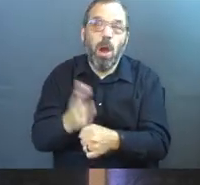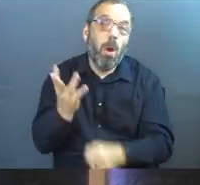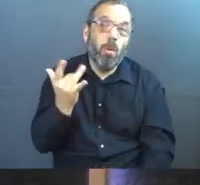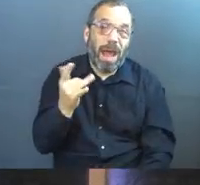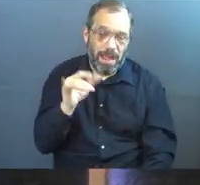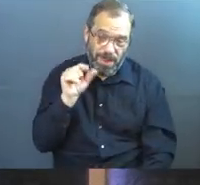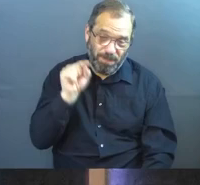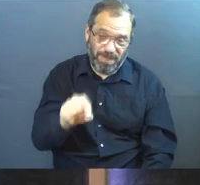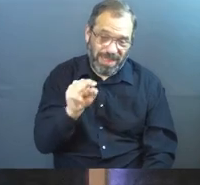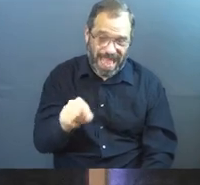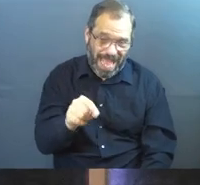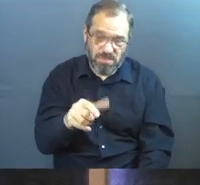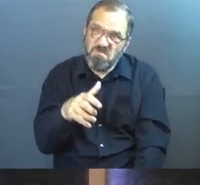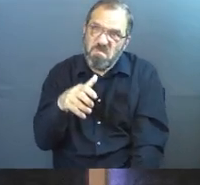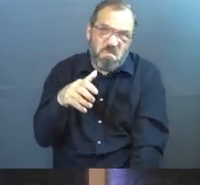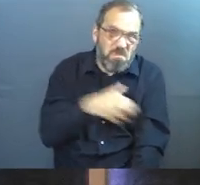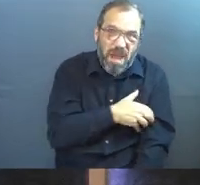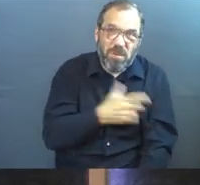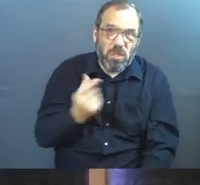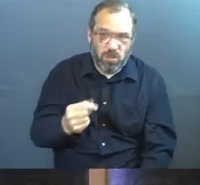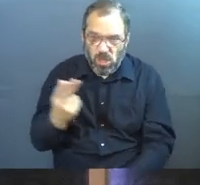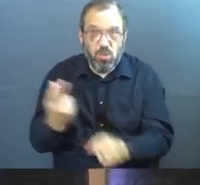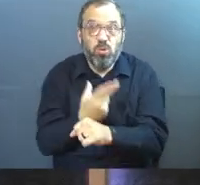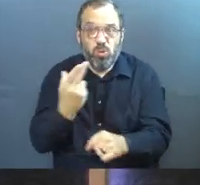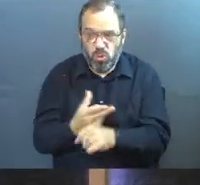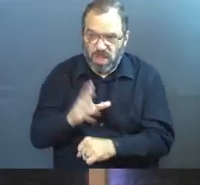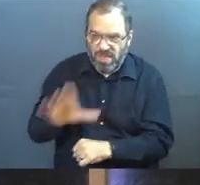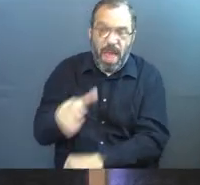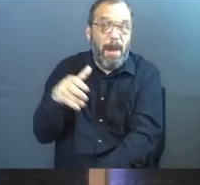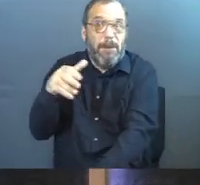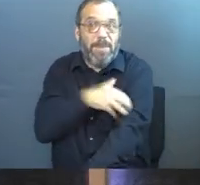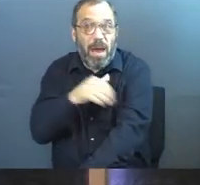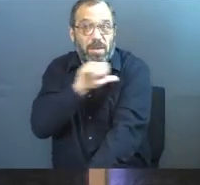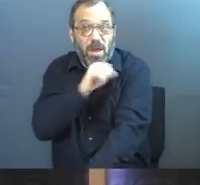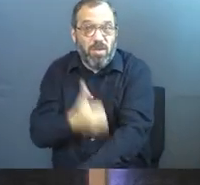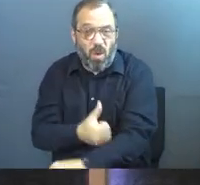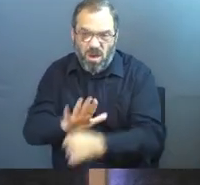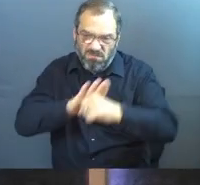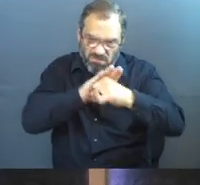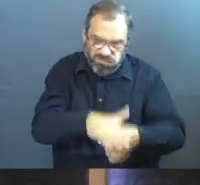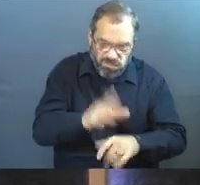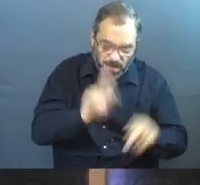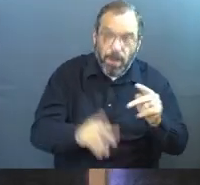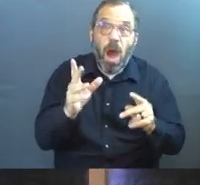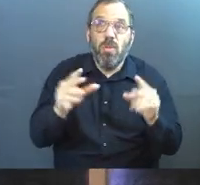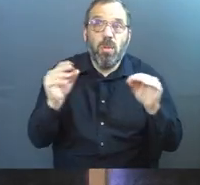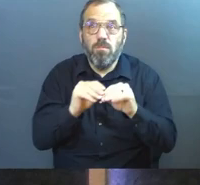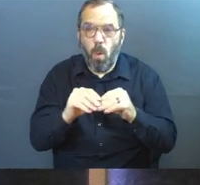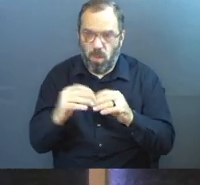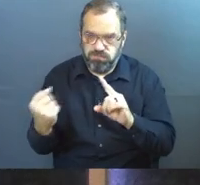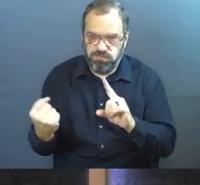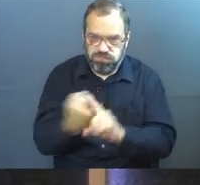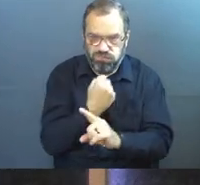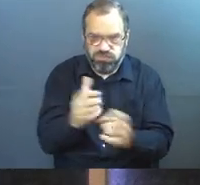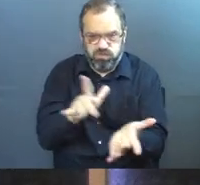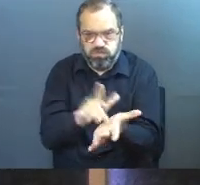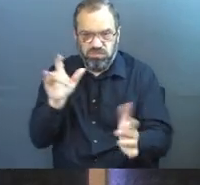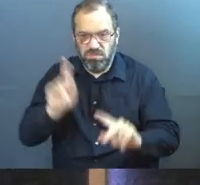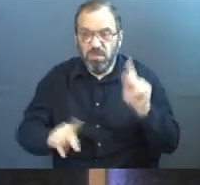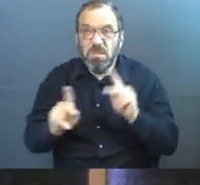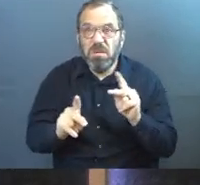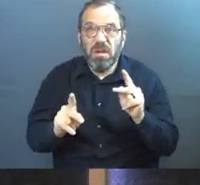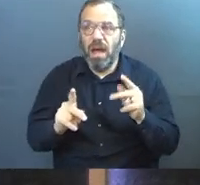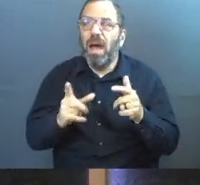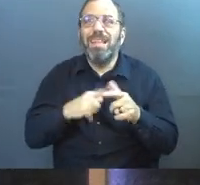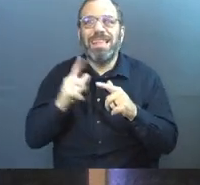because that's what the powerful always do is they always use their power to put other people down because the more I can abuse other people and use